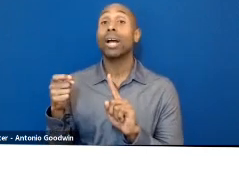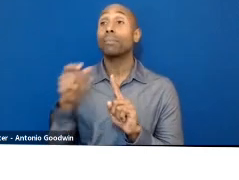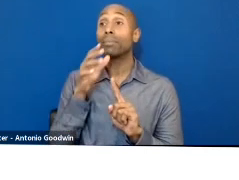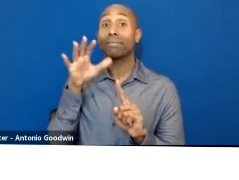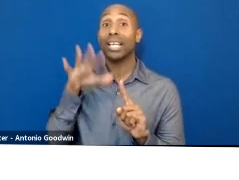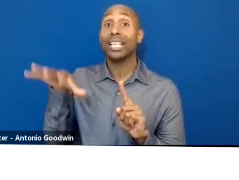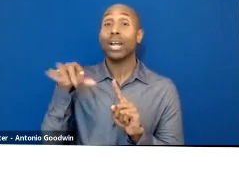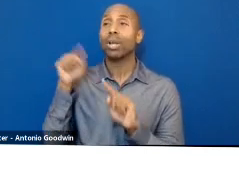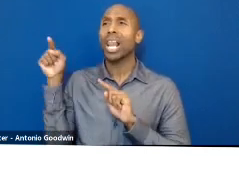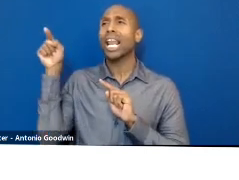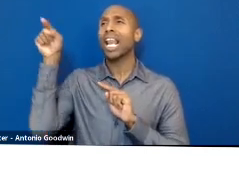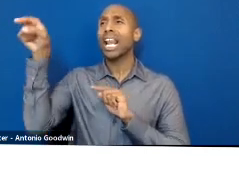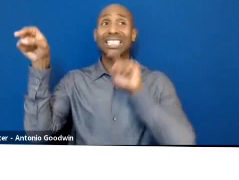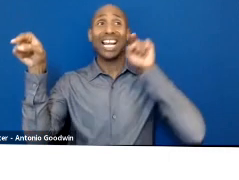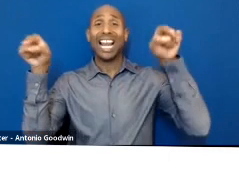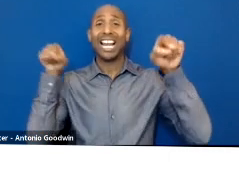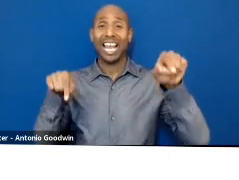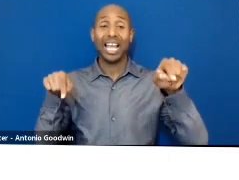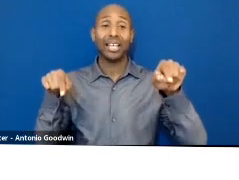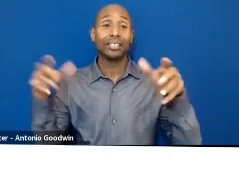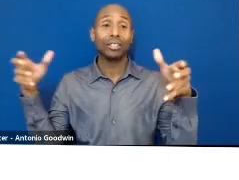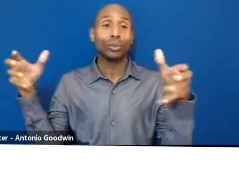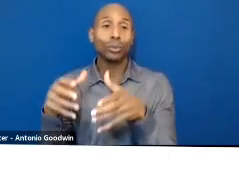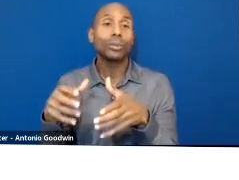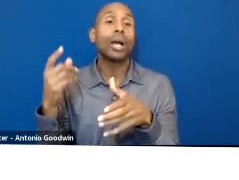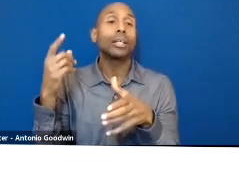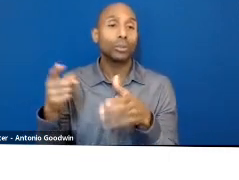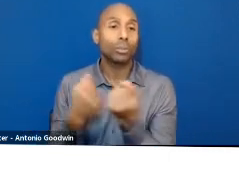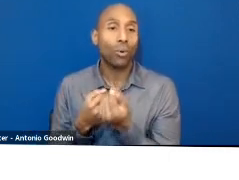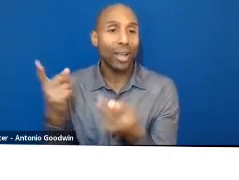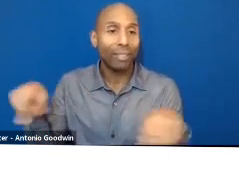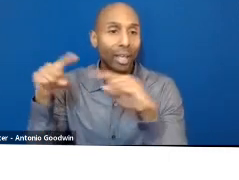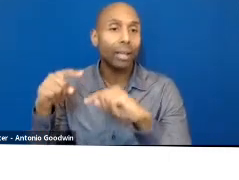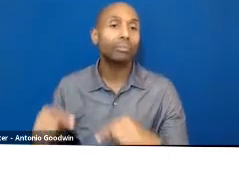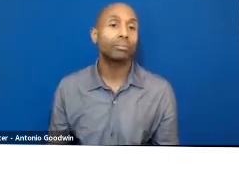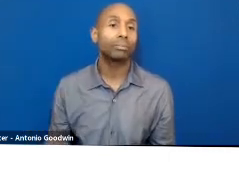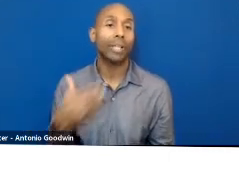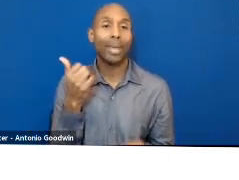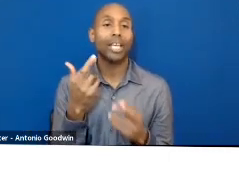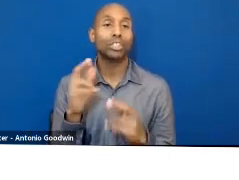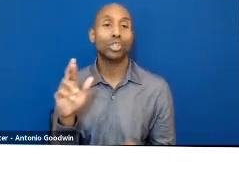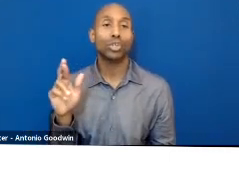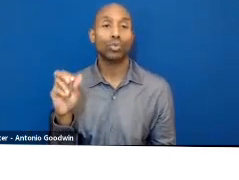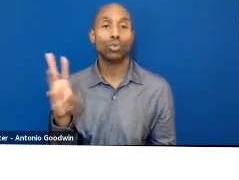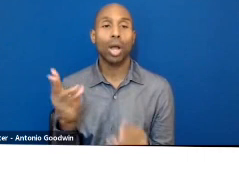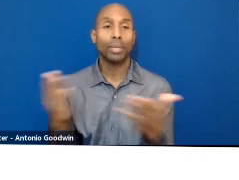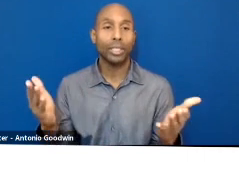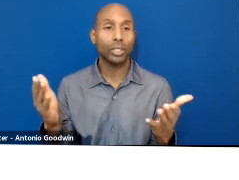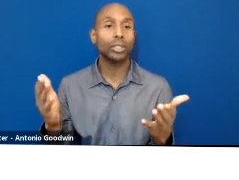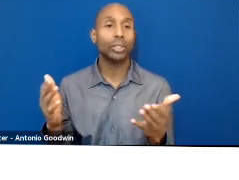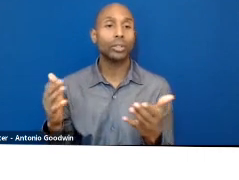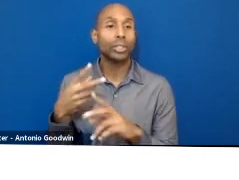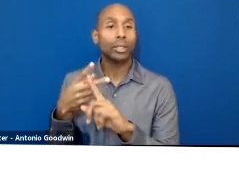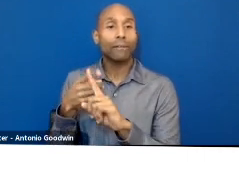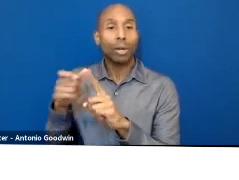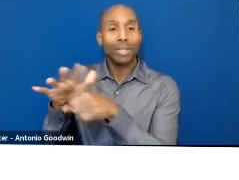raw materials are sourced locally from the indigenous nomads and frontier livestock rearing communities of Ladakh, who are the